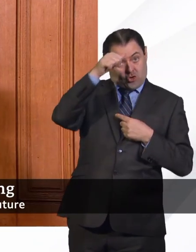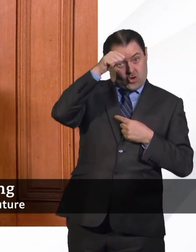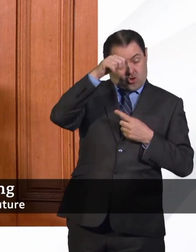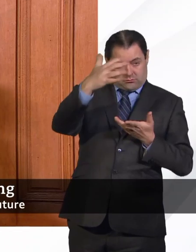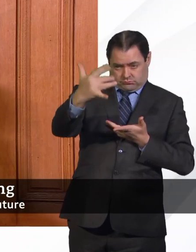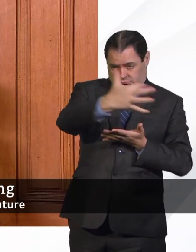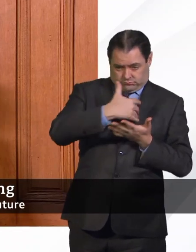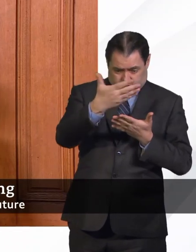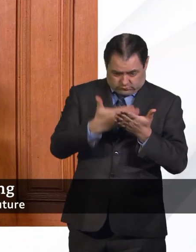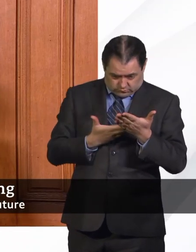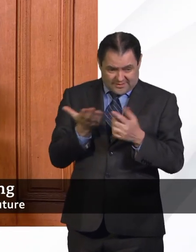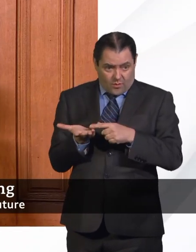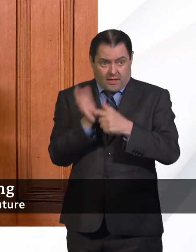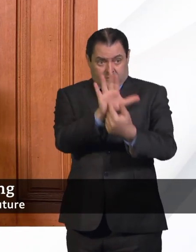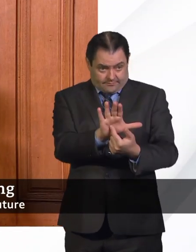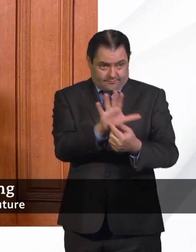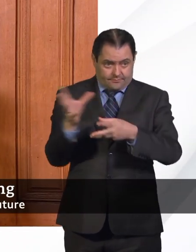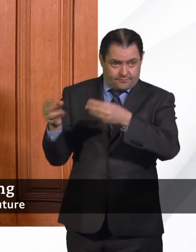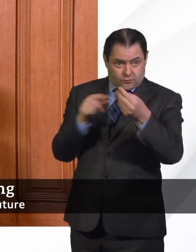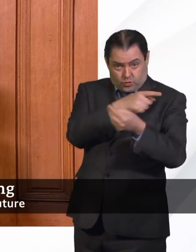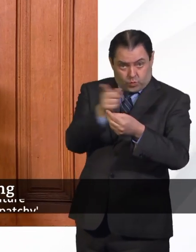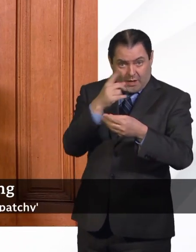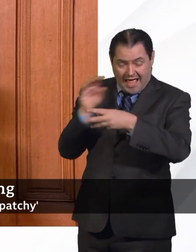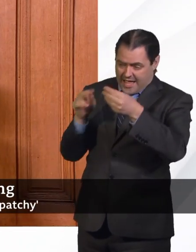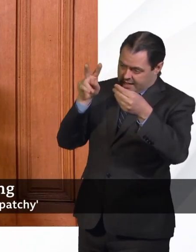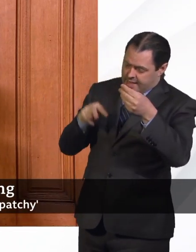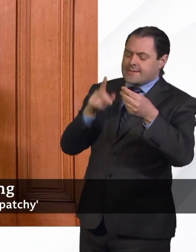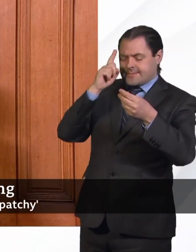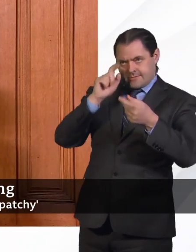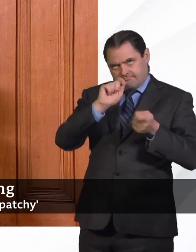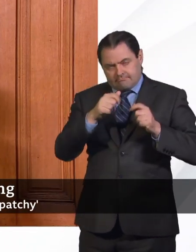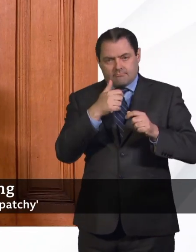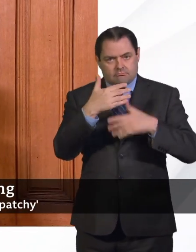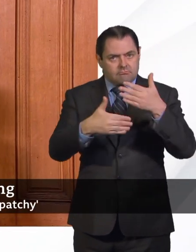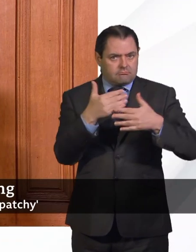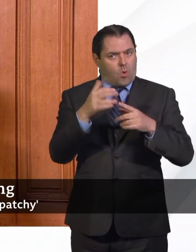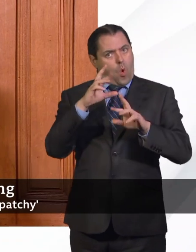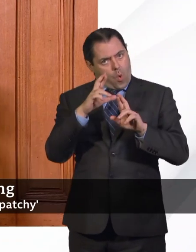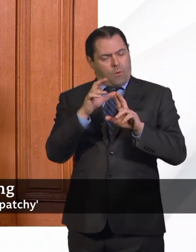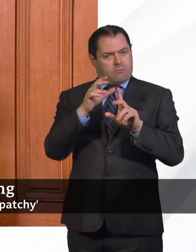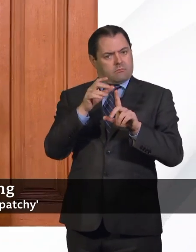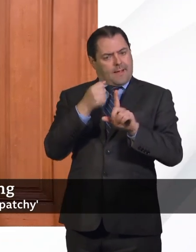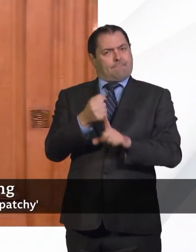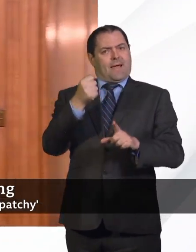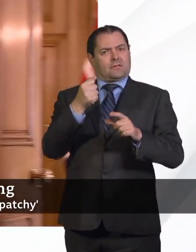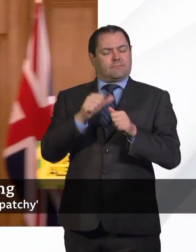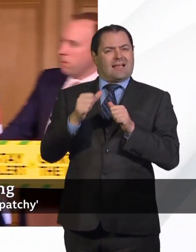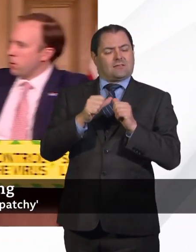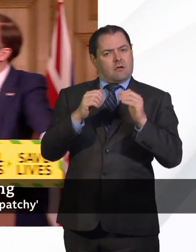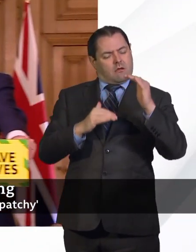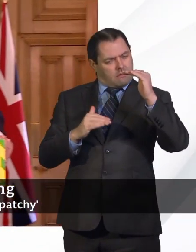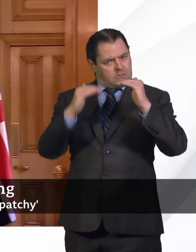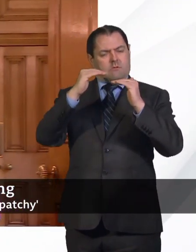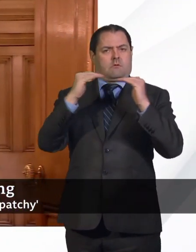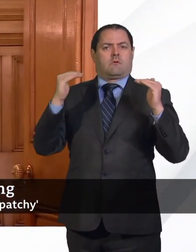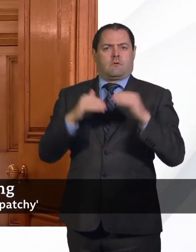that really, really good recommendations can be developed, which will really make a difference to the outcome. Thank you. Thanks. Have you got a –